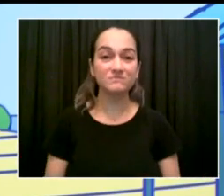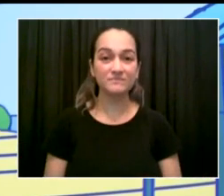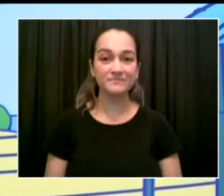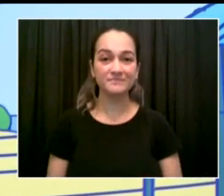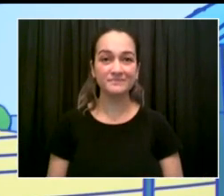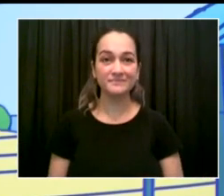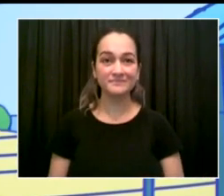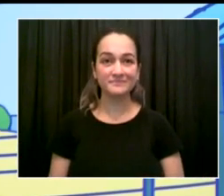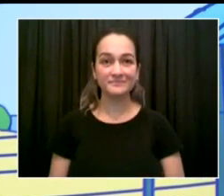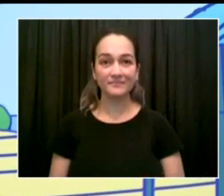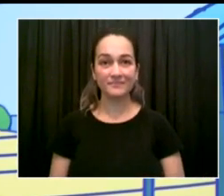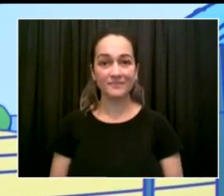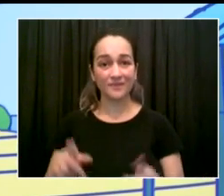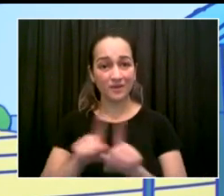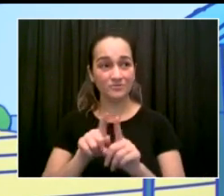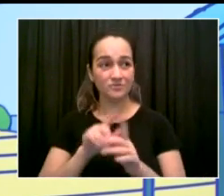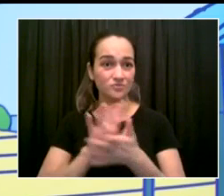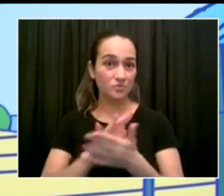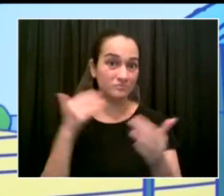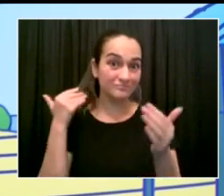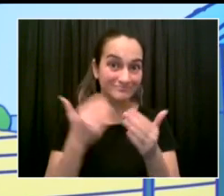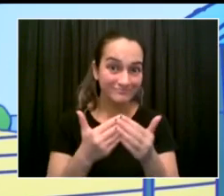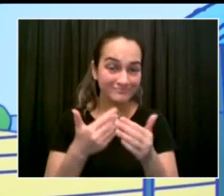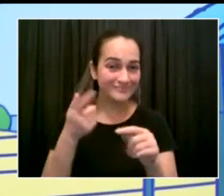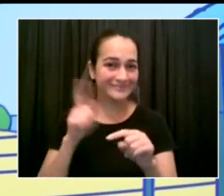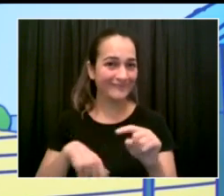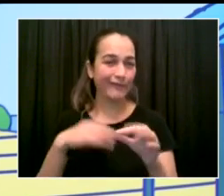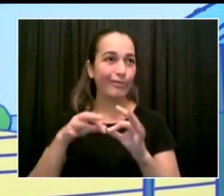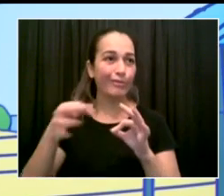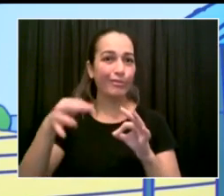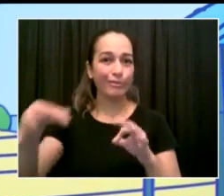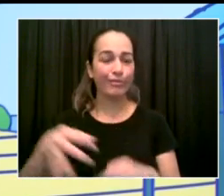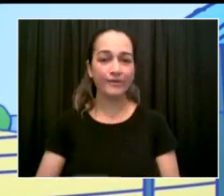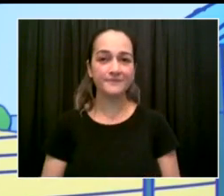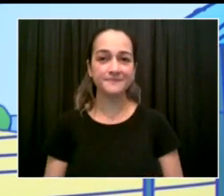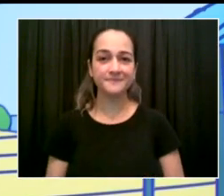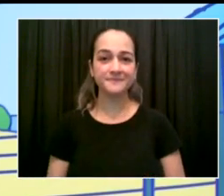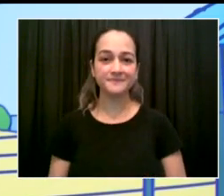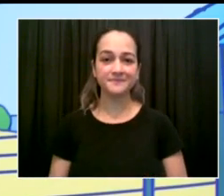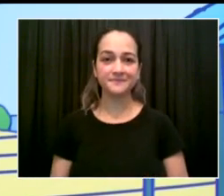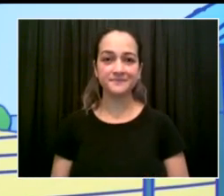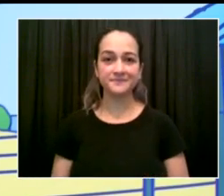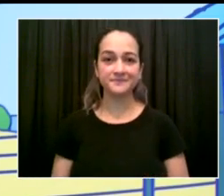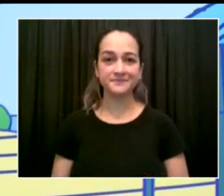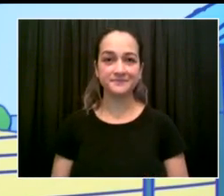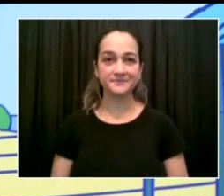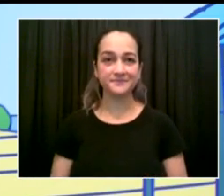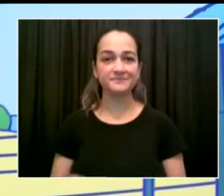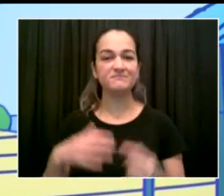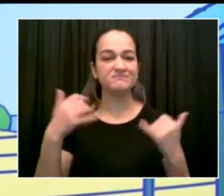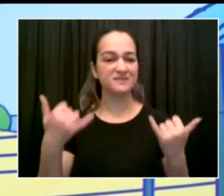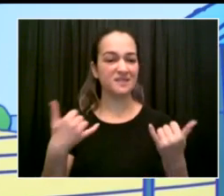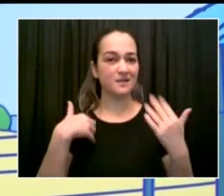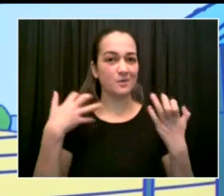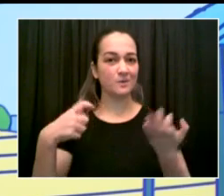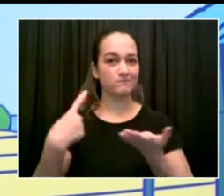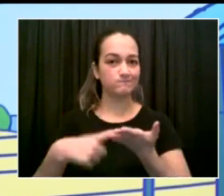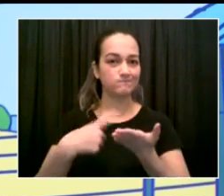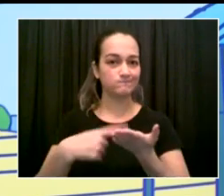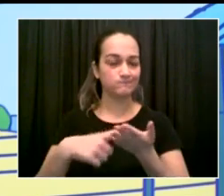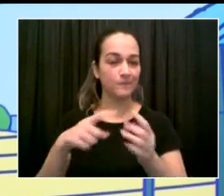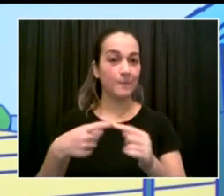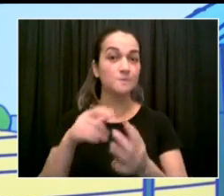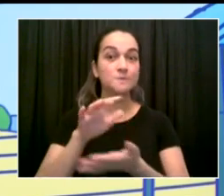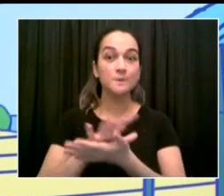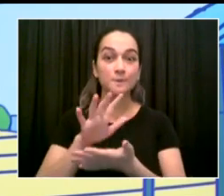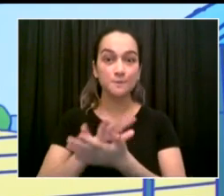All right, now back to school. Back to school means making sure kids are safe. We know that vaccination's the way. We